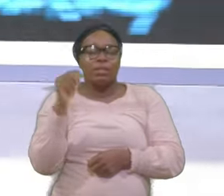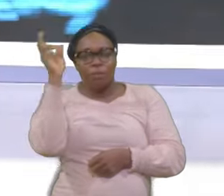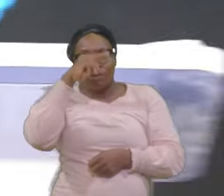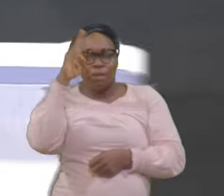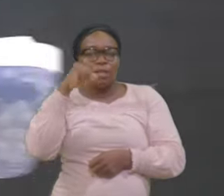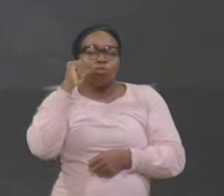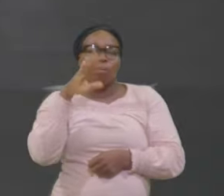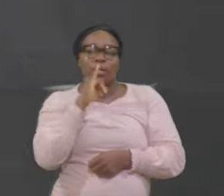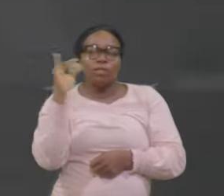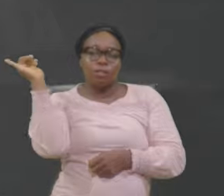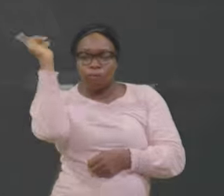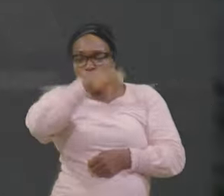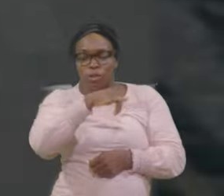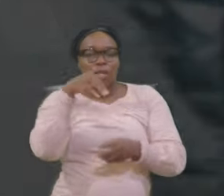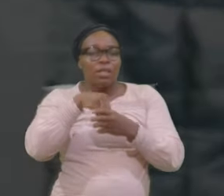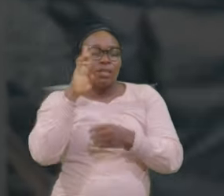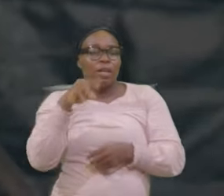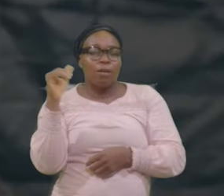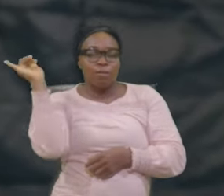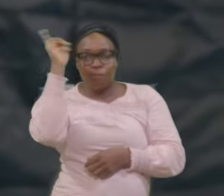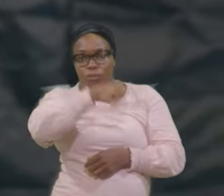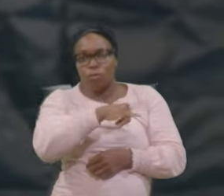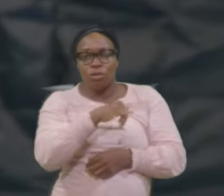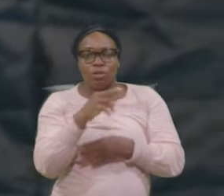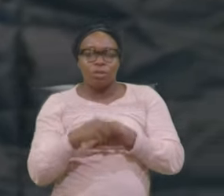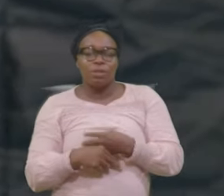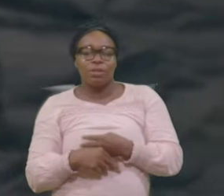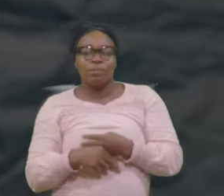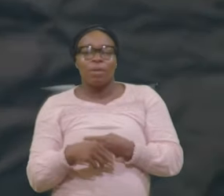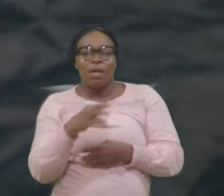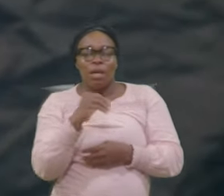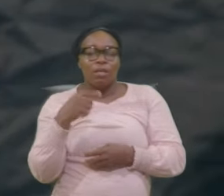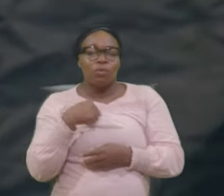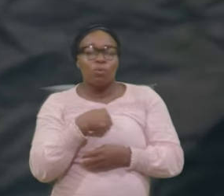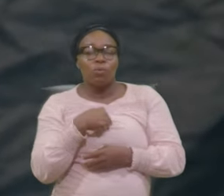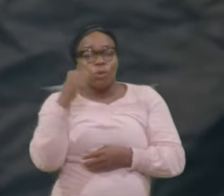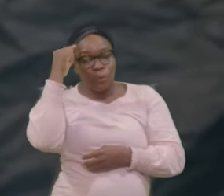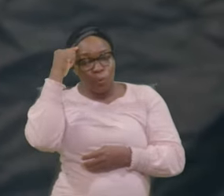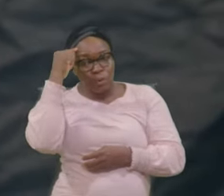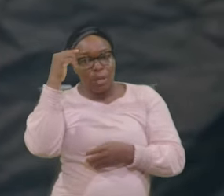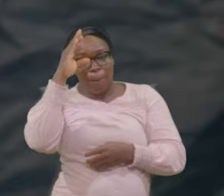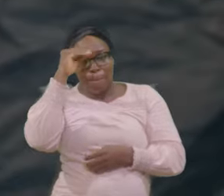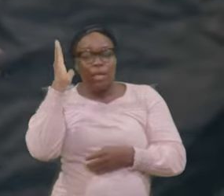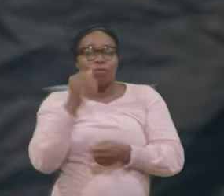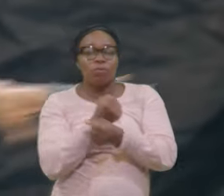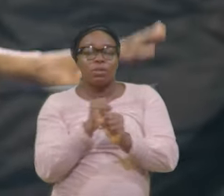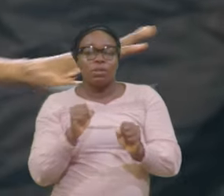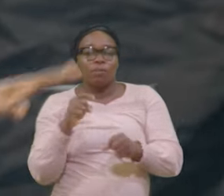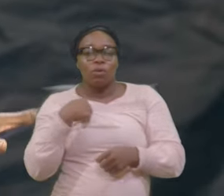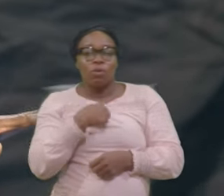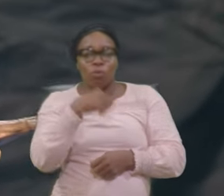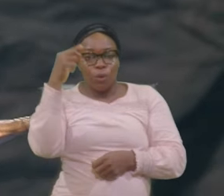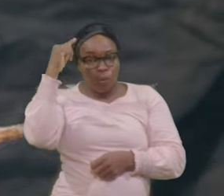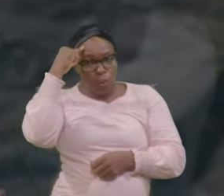We thought Money Was saved We thought Man Was saved We thought All